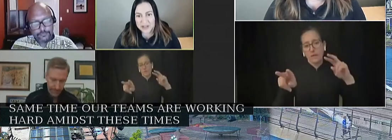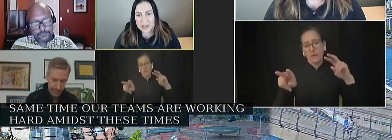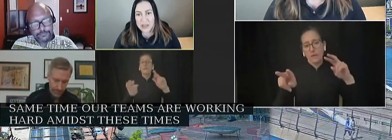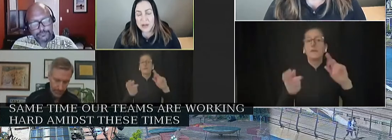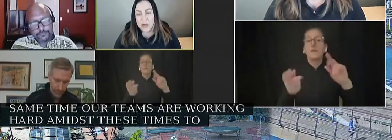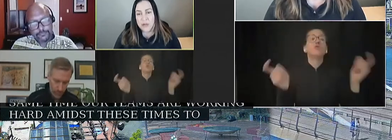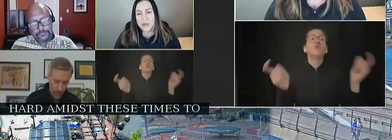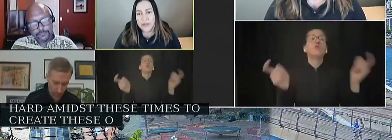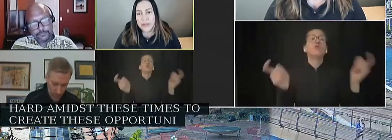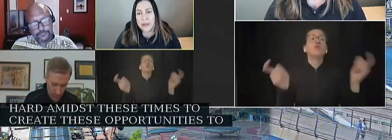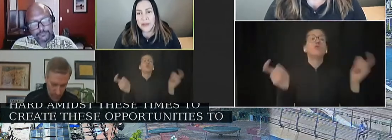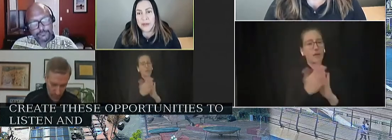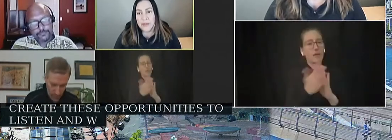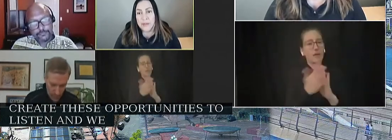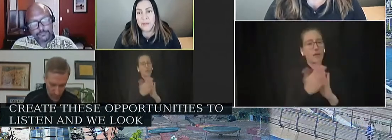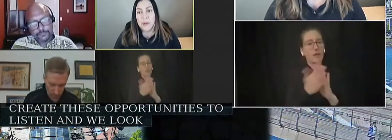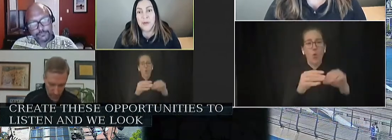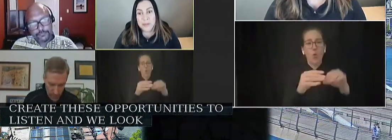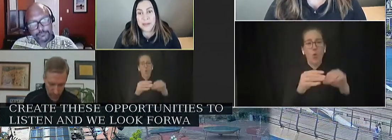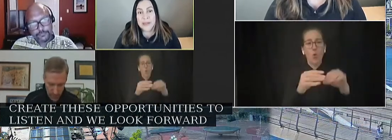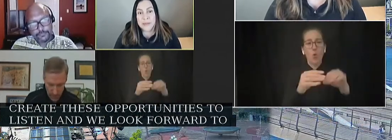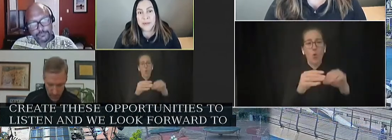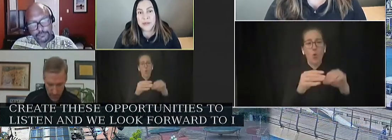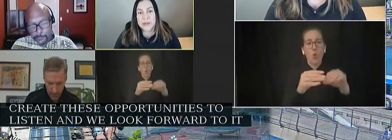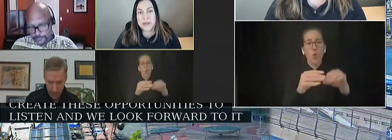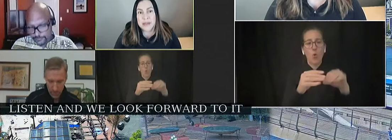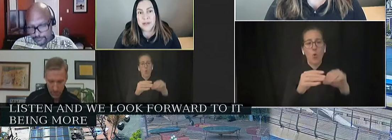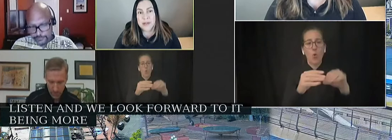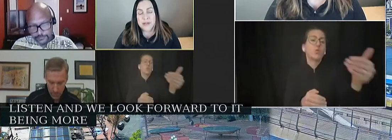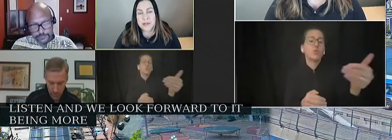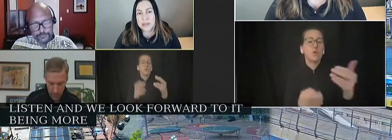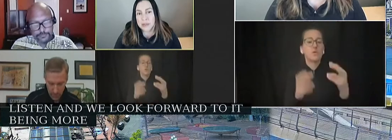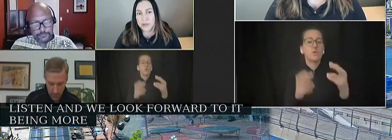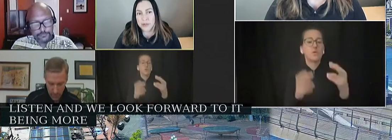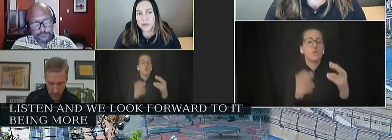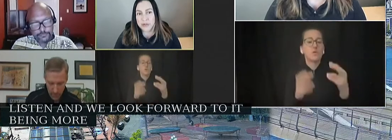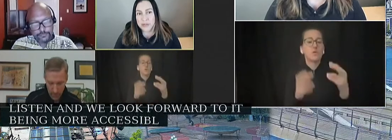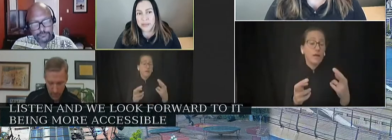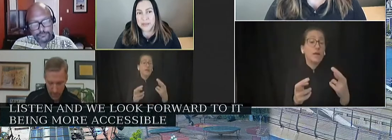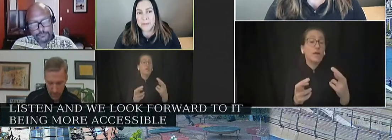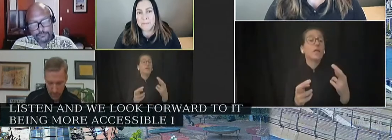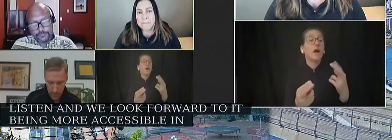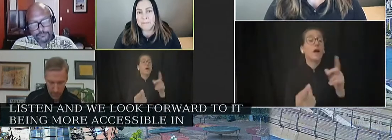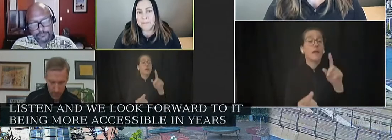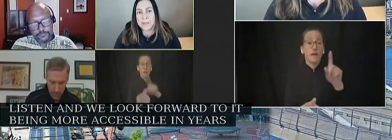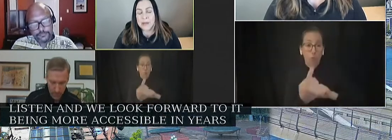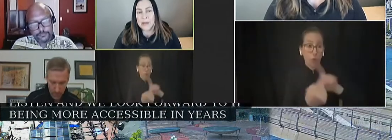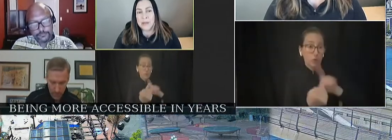the next years, and hopefully both be in in person and also accessible virtually.